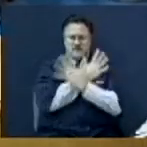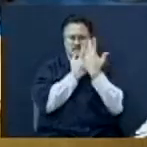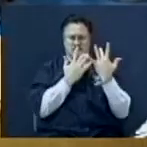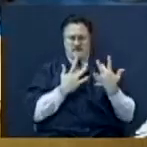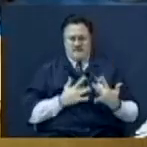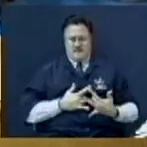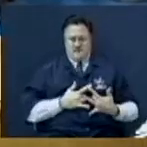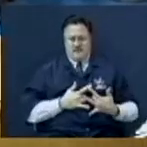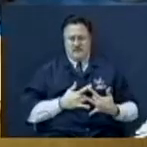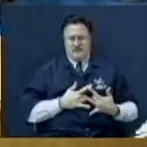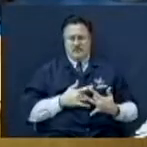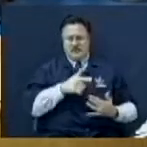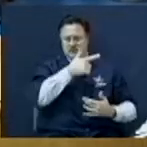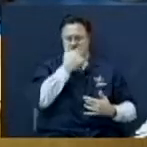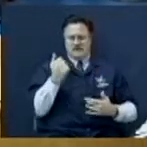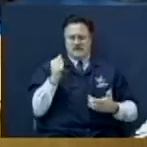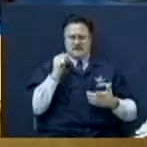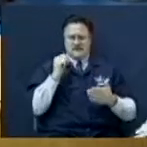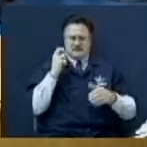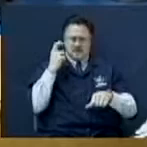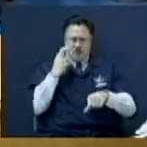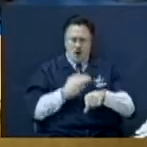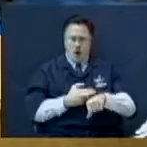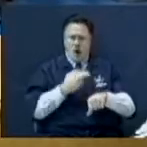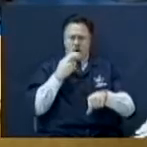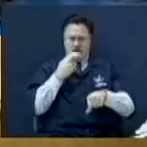Because it gets nasty in the trenches.